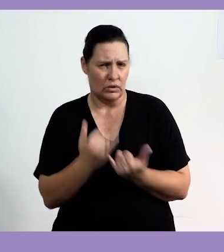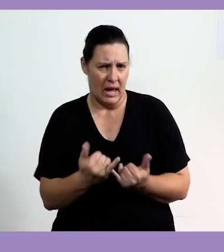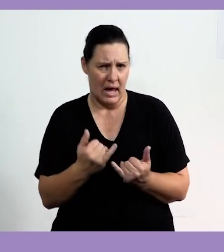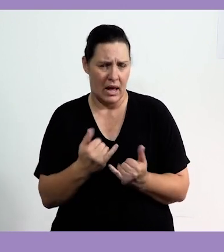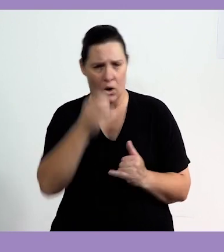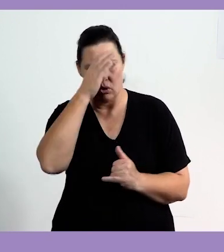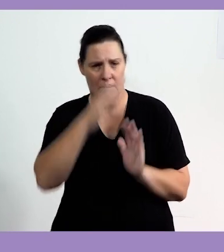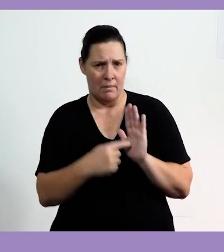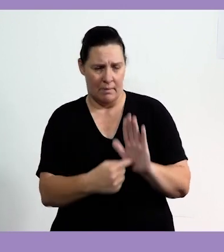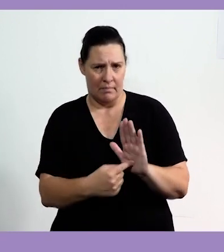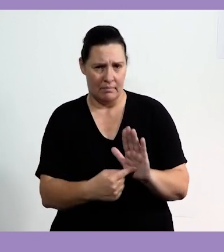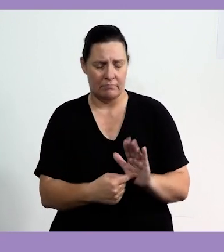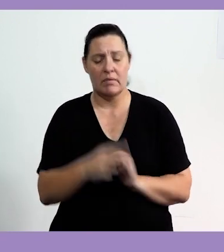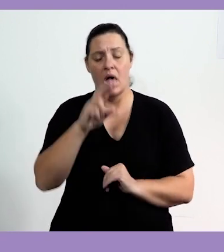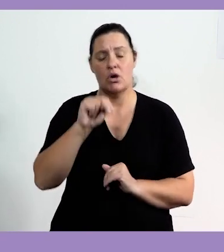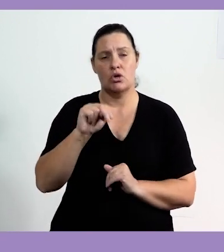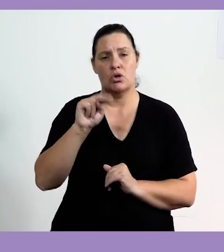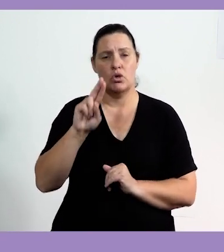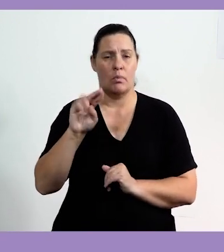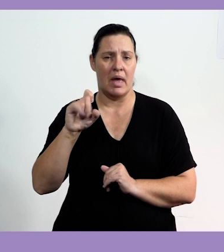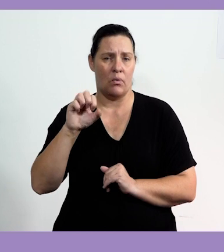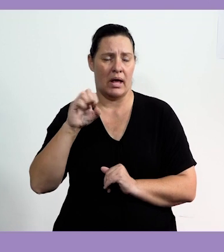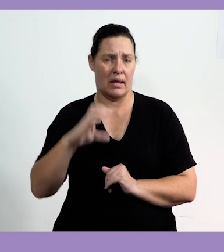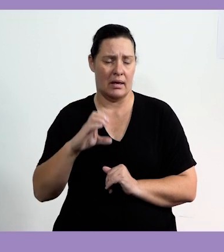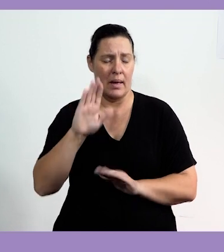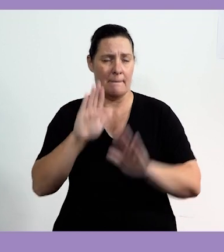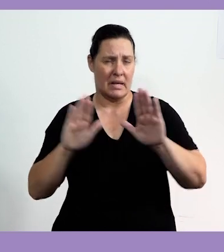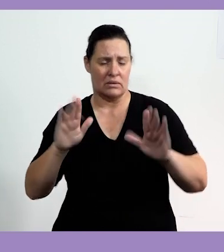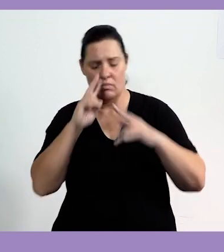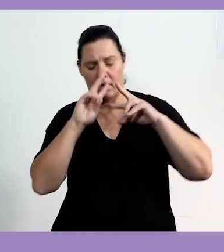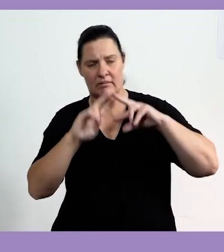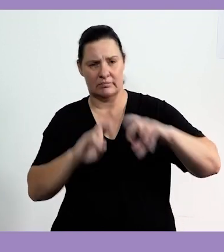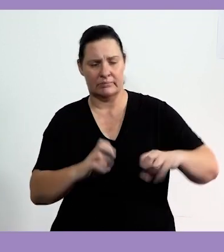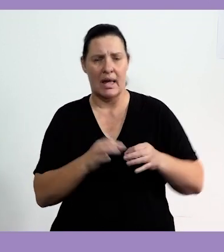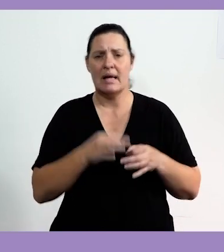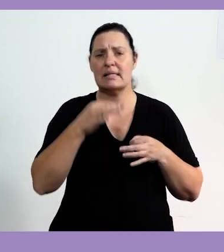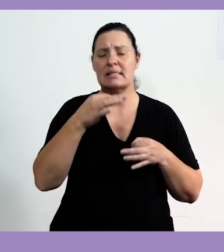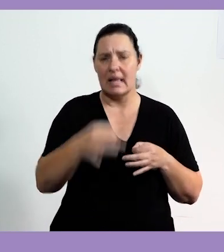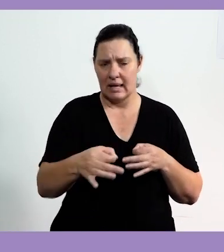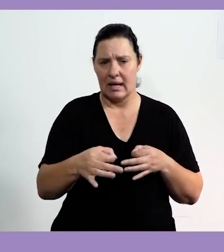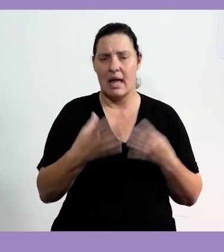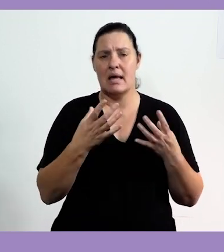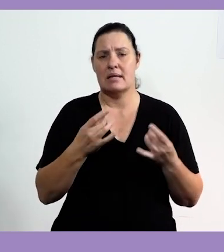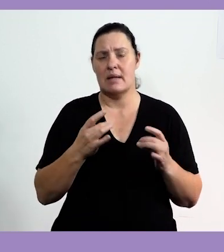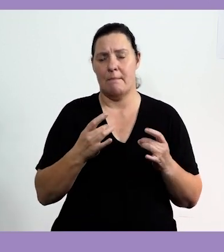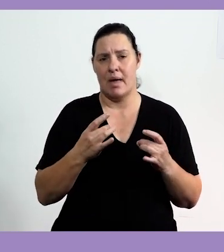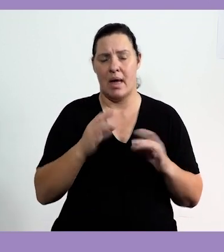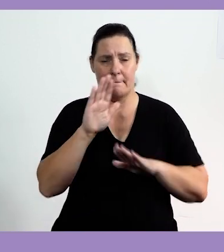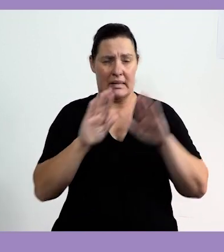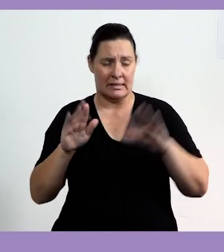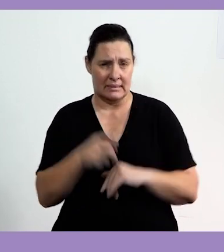map. So our focus is on numeric patterns. We are going to be investigating and extending numeric patterns.